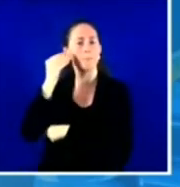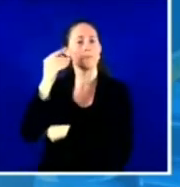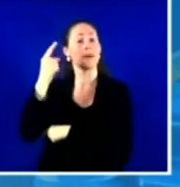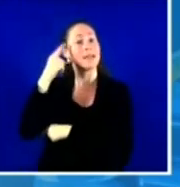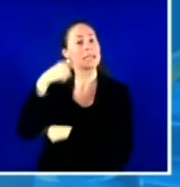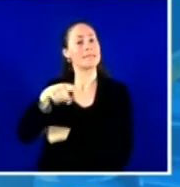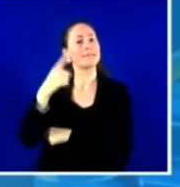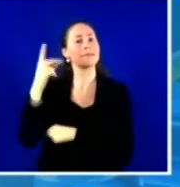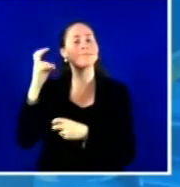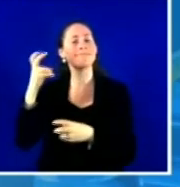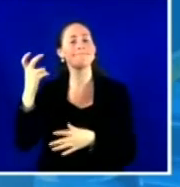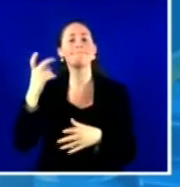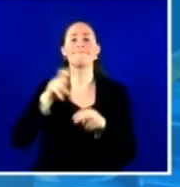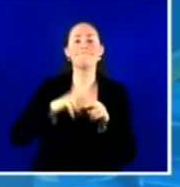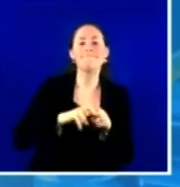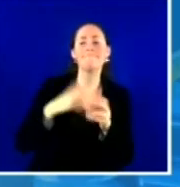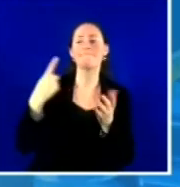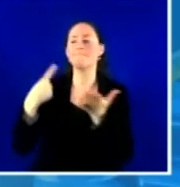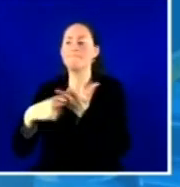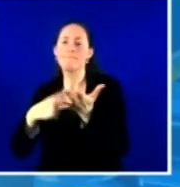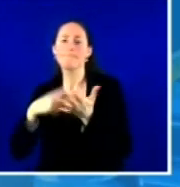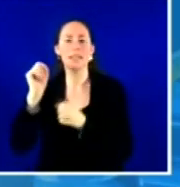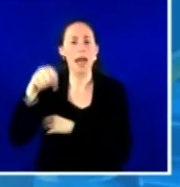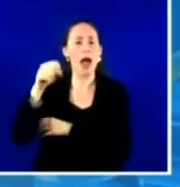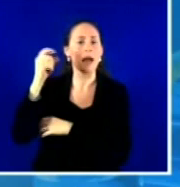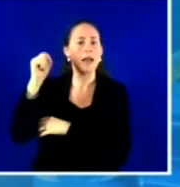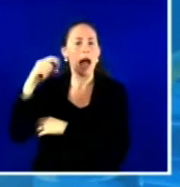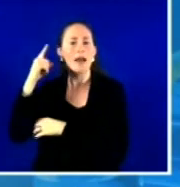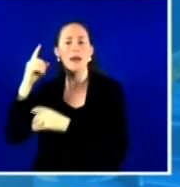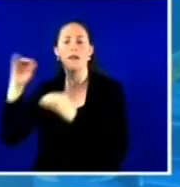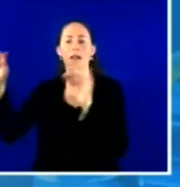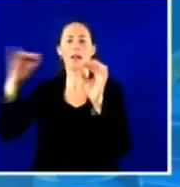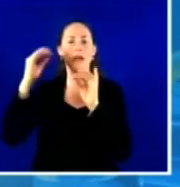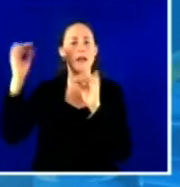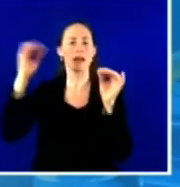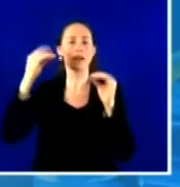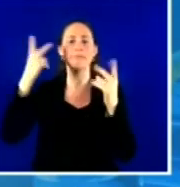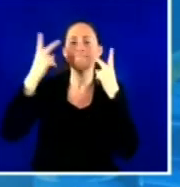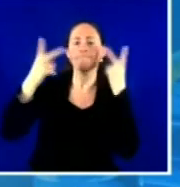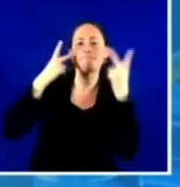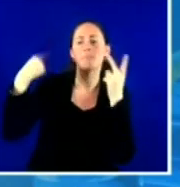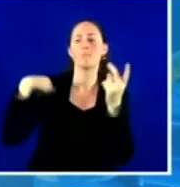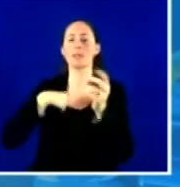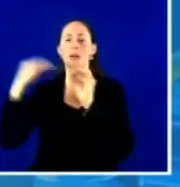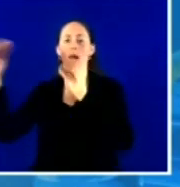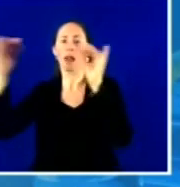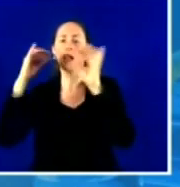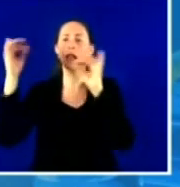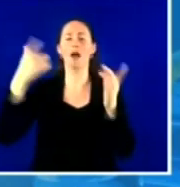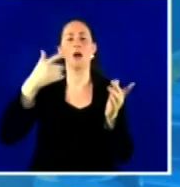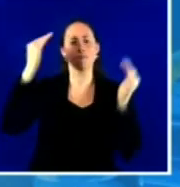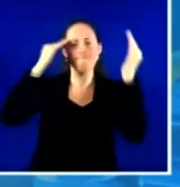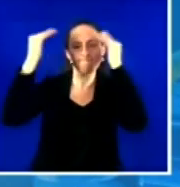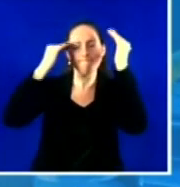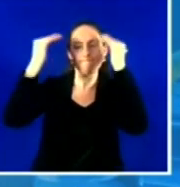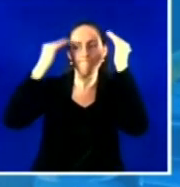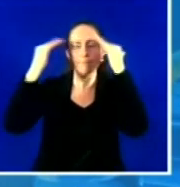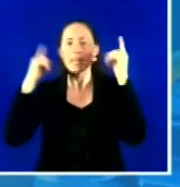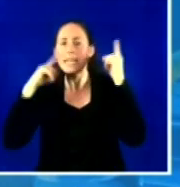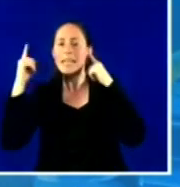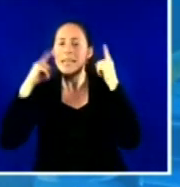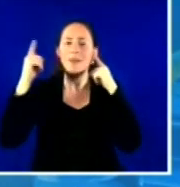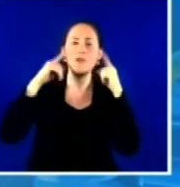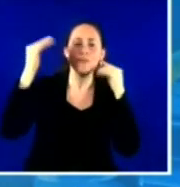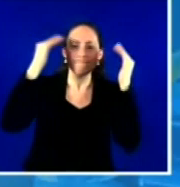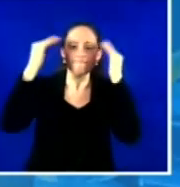and the COVID vaccine than, than probably most adolescents, their age. So, so, so I think they started with a good baseline knowledge, but, but I will